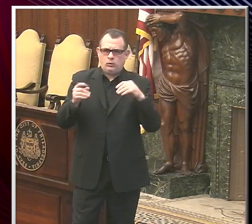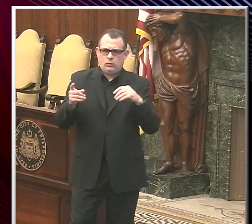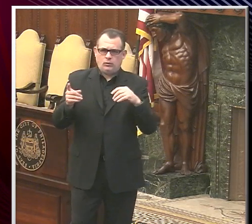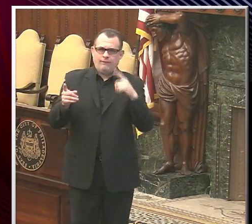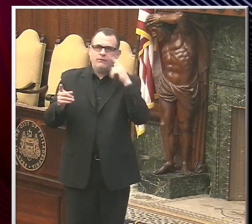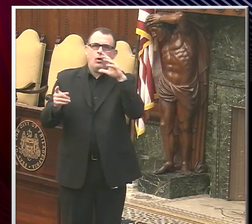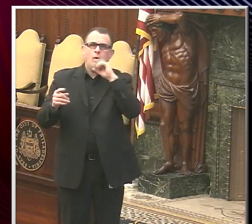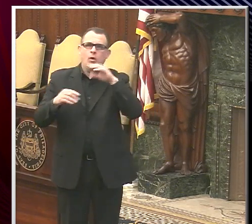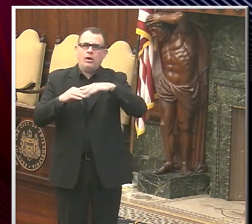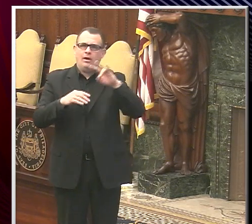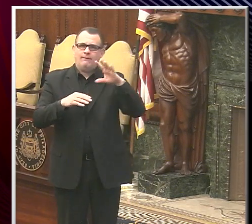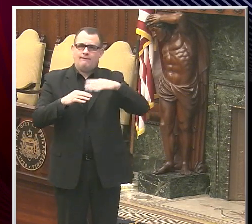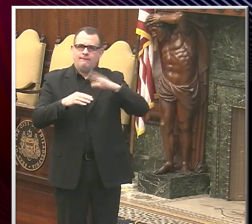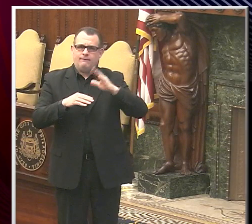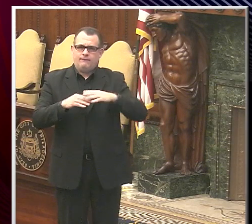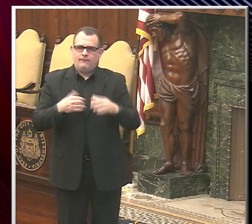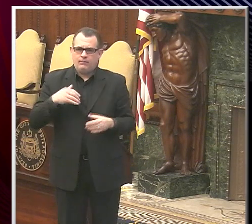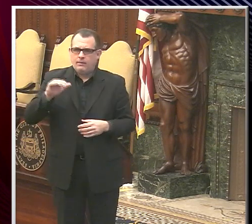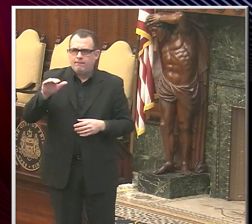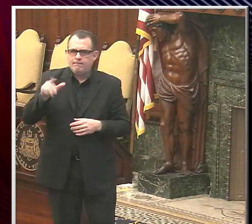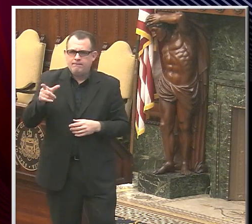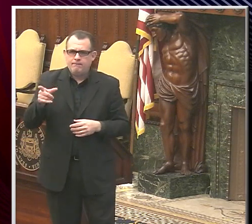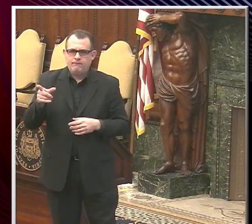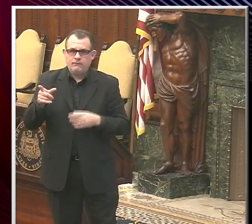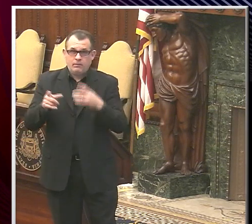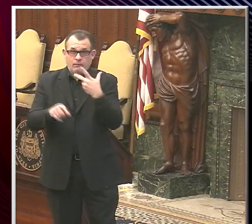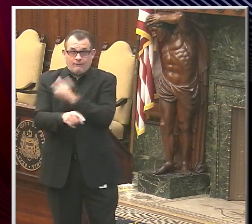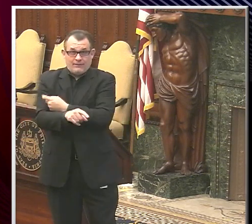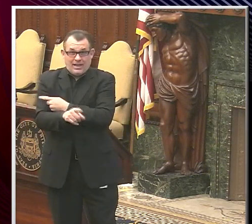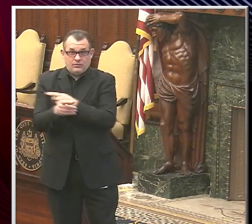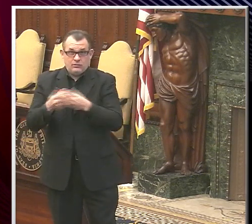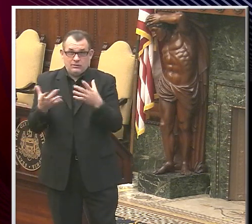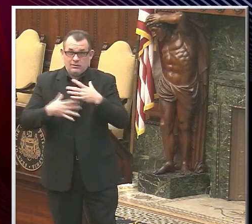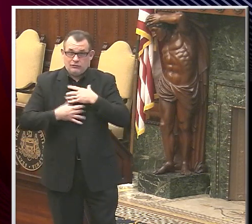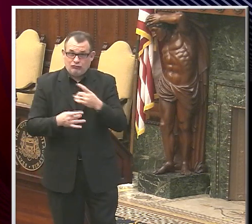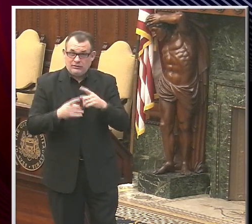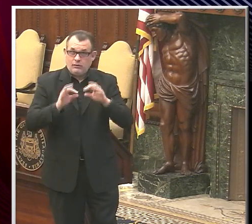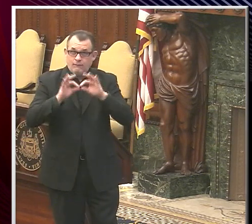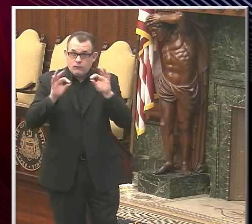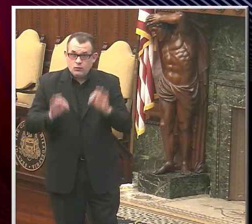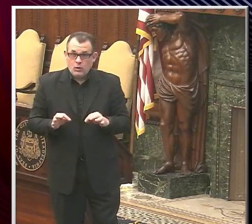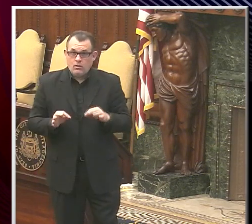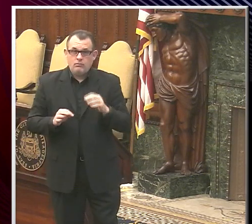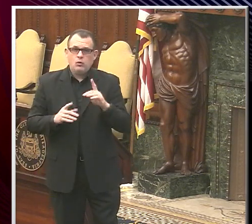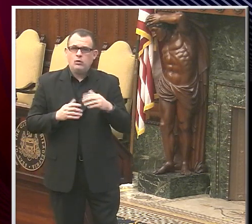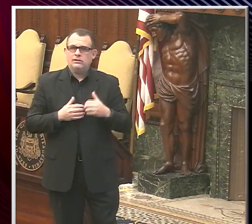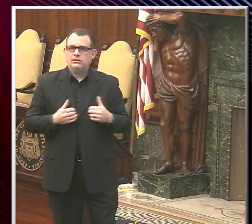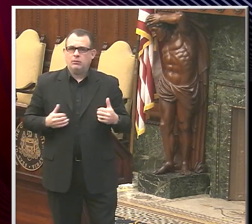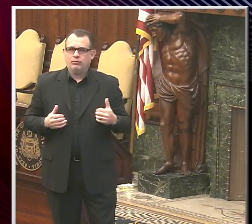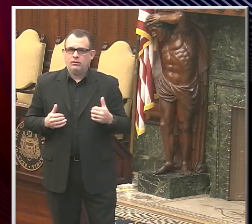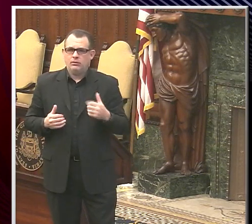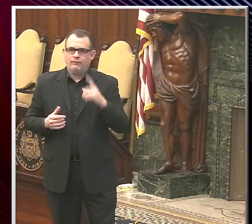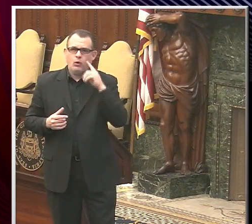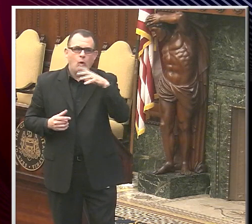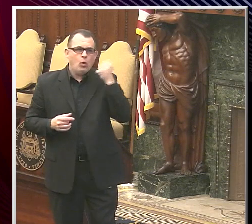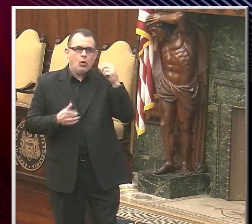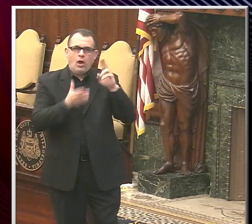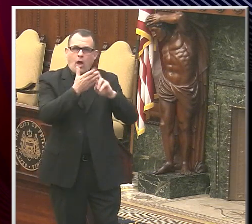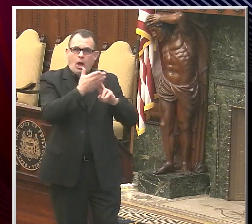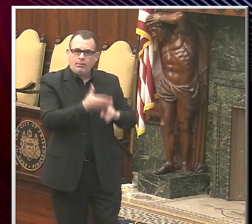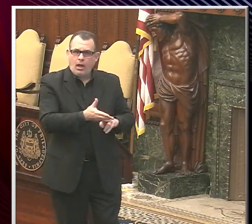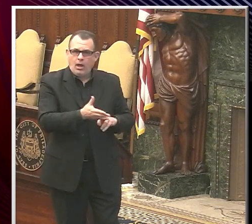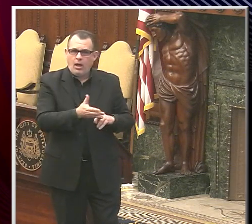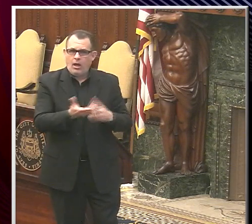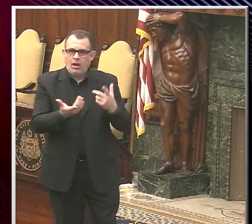and older. So is that going to be through the vaccine interest form, or is that something where older residents should be contacting these